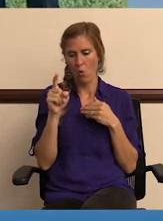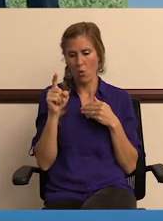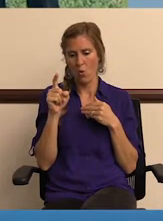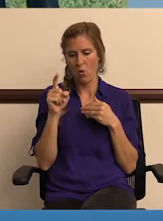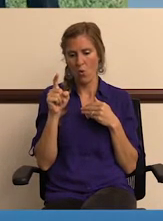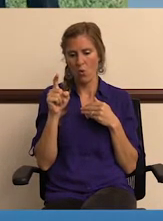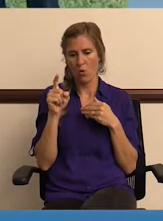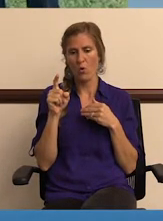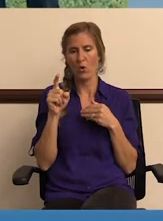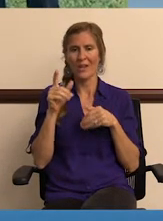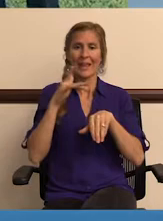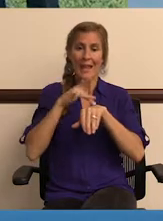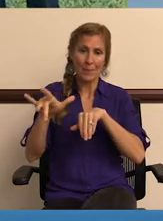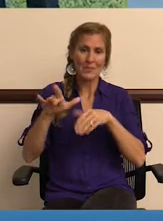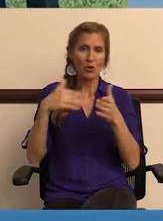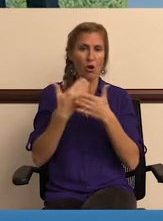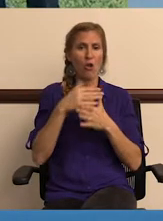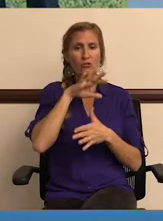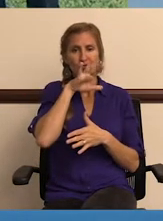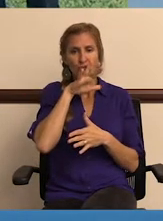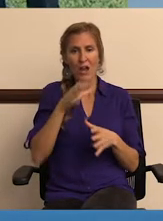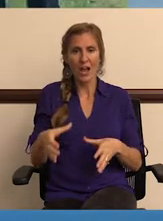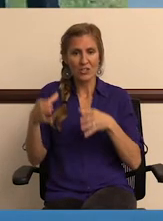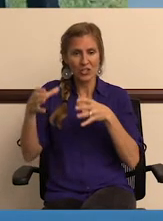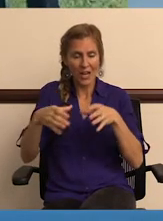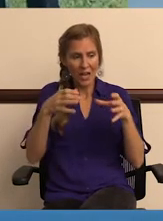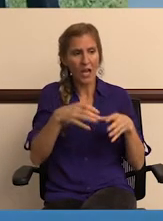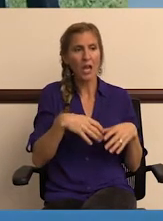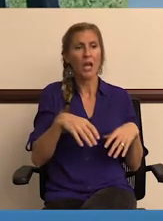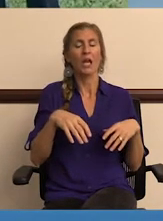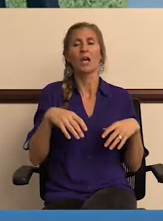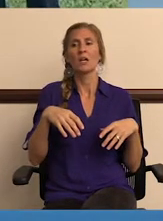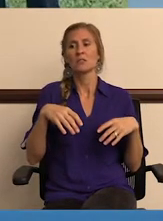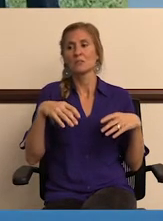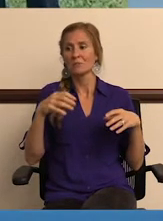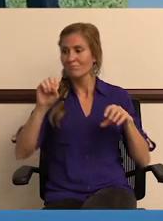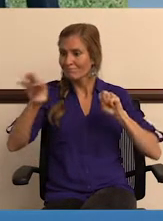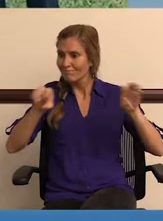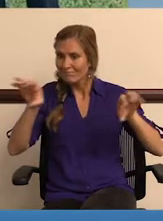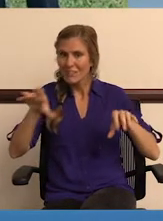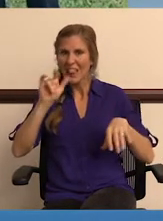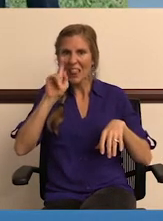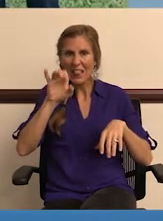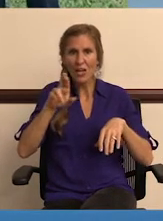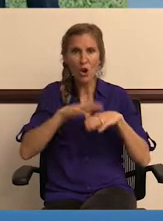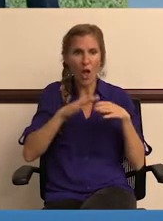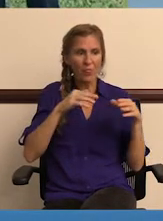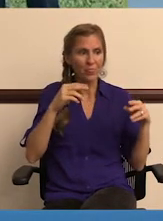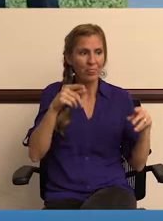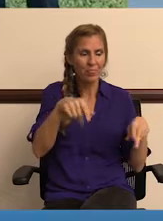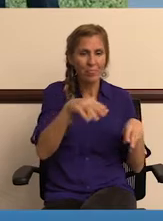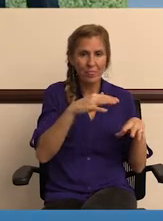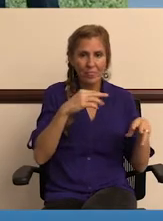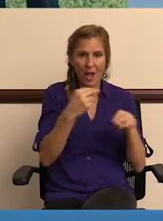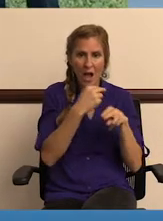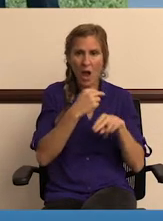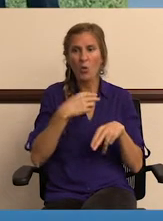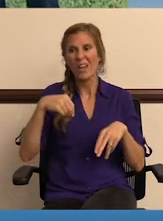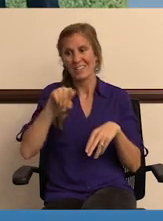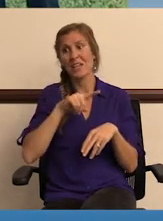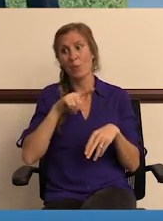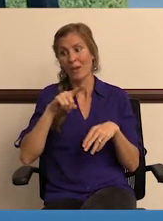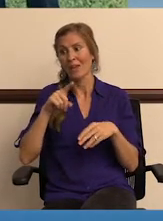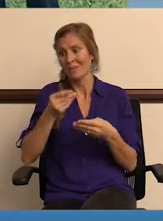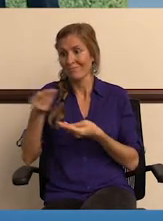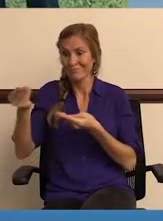for, you know, emptying of trash cans, picking up litter on right-of-ways and those sorts of things. And then we